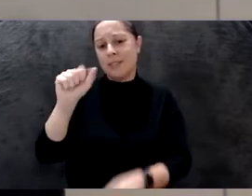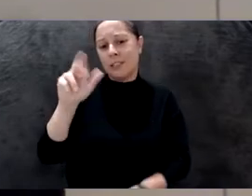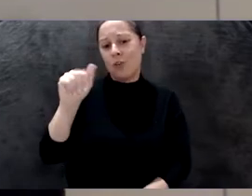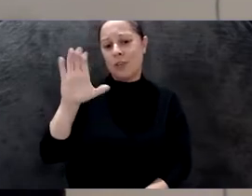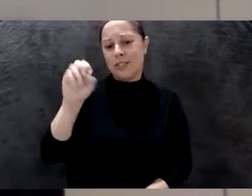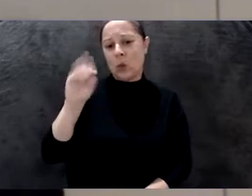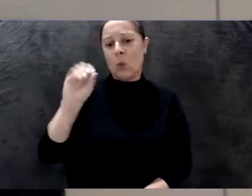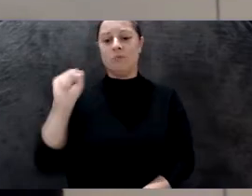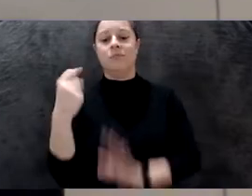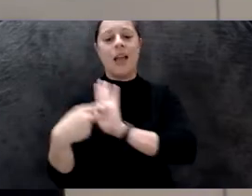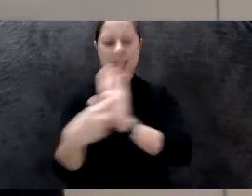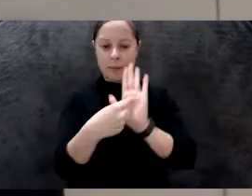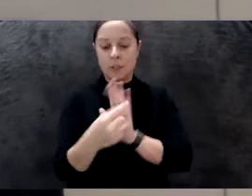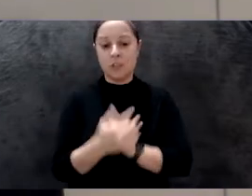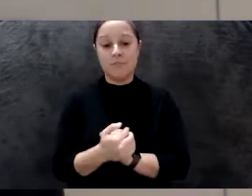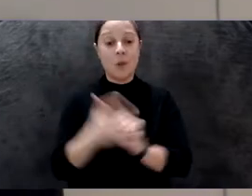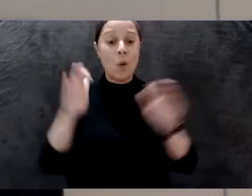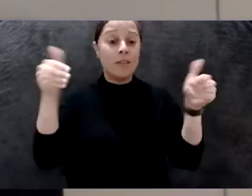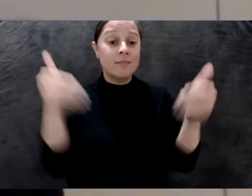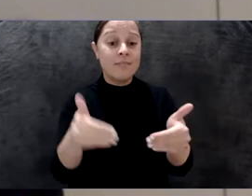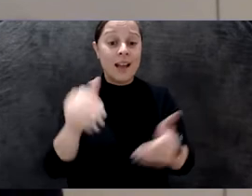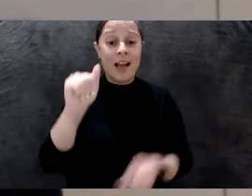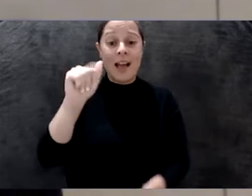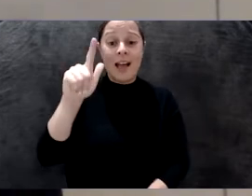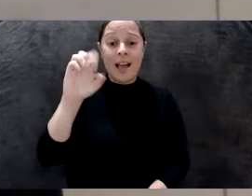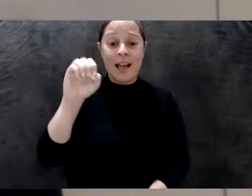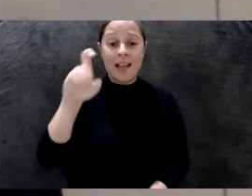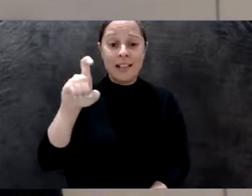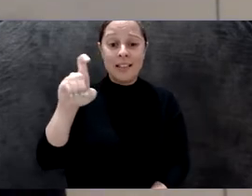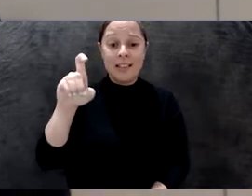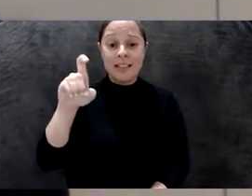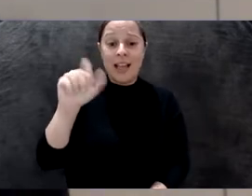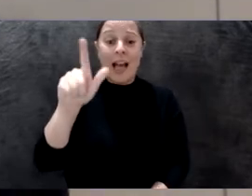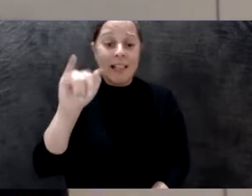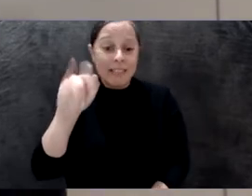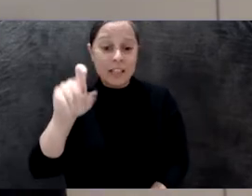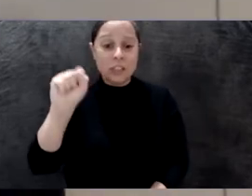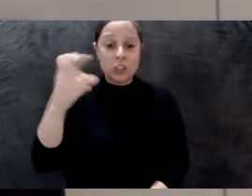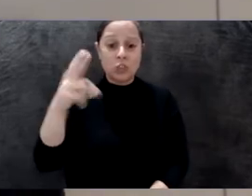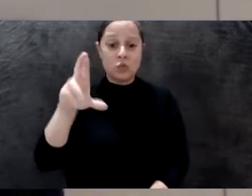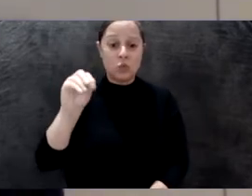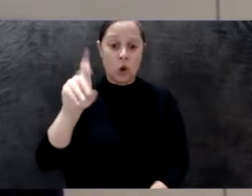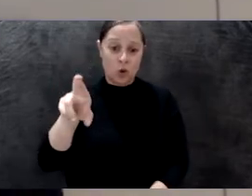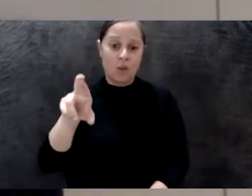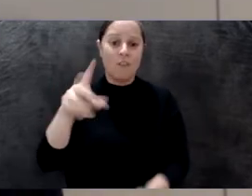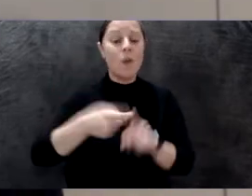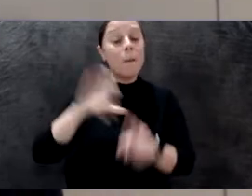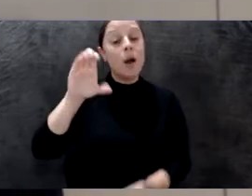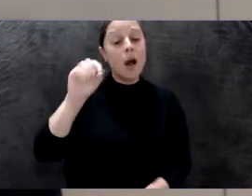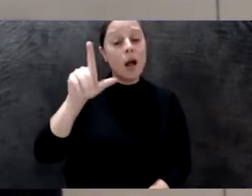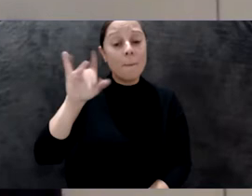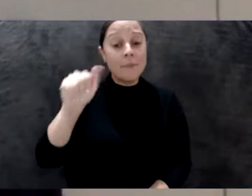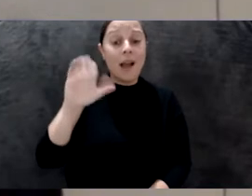I want to introduce my wonderful colleague Alex Schroeder from Columbia's Climate School, while thanking her for her ongoing